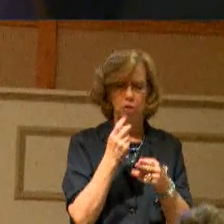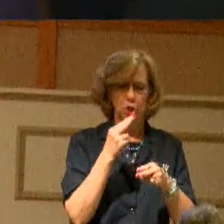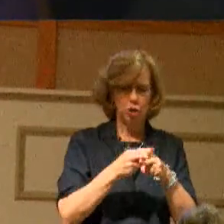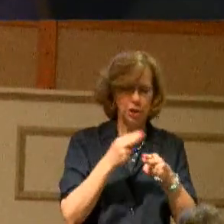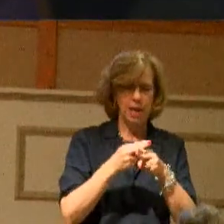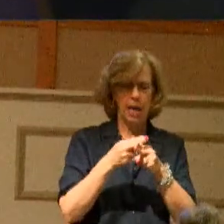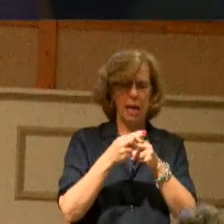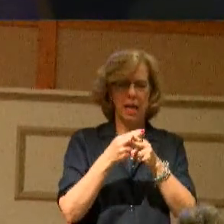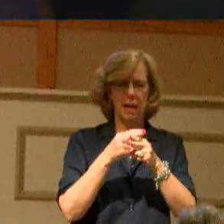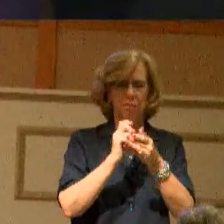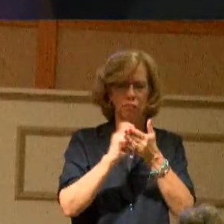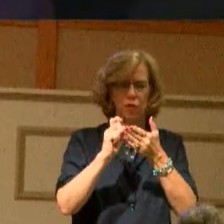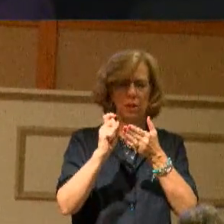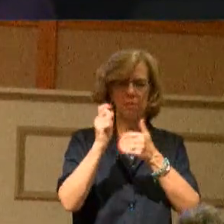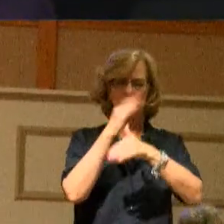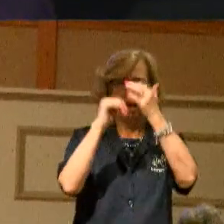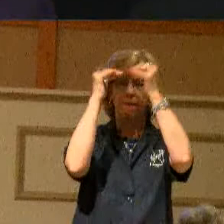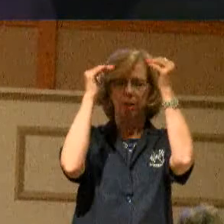in heaven.